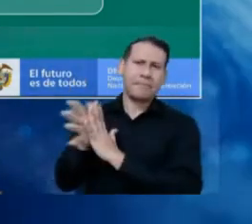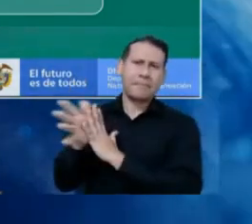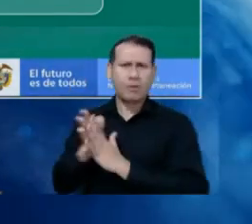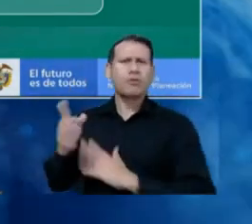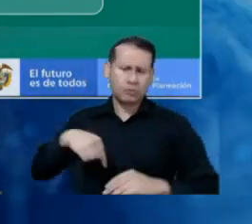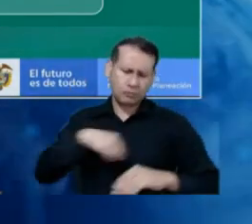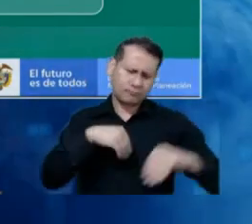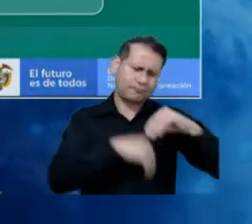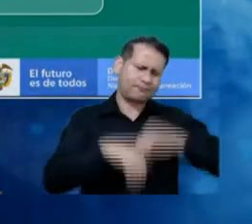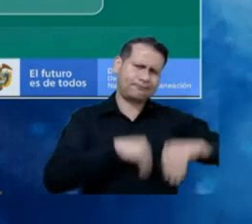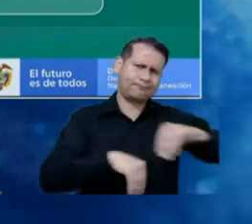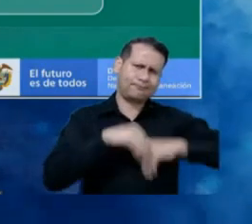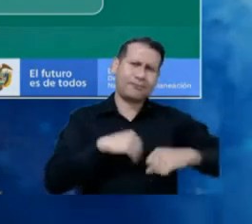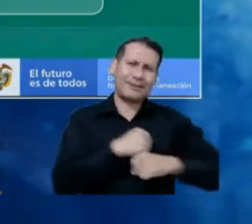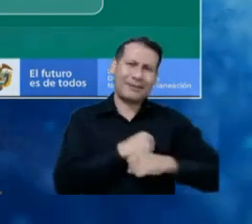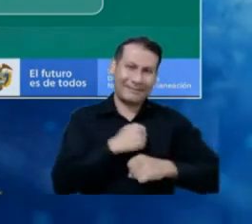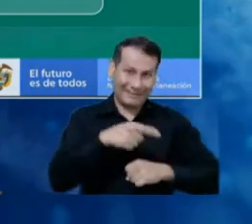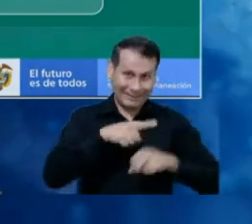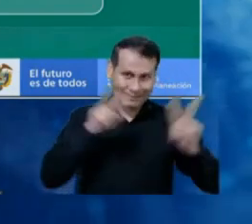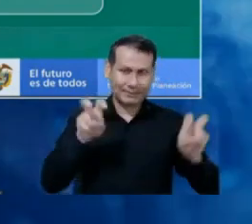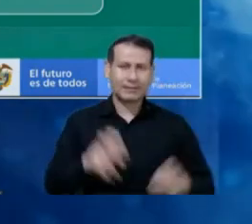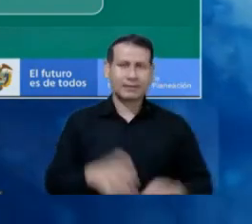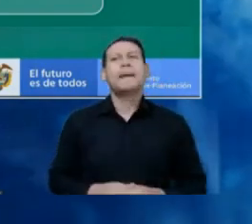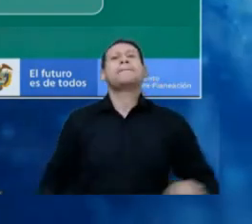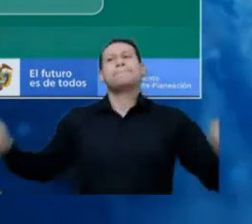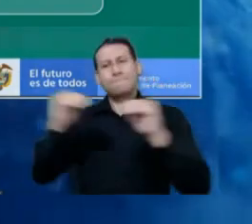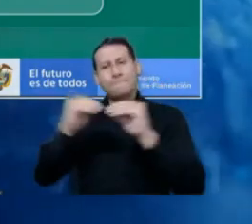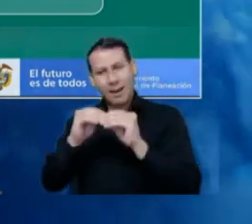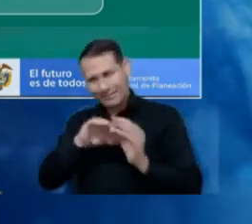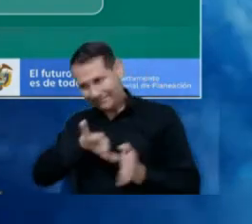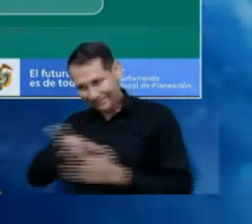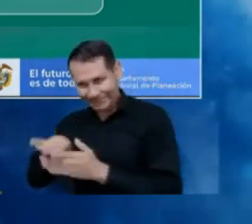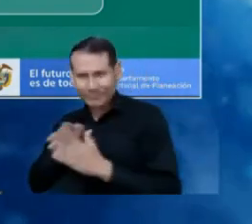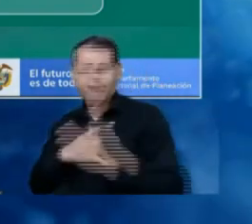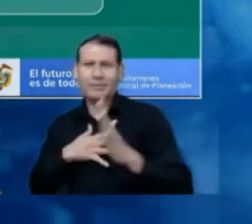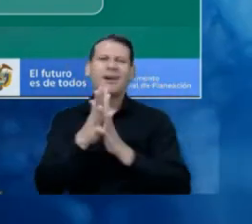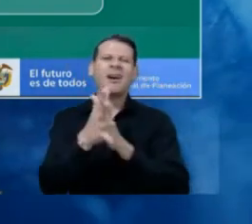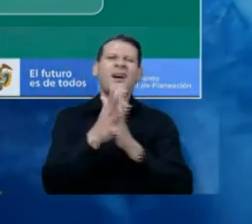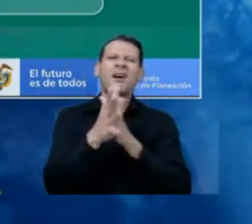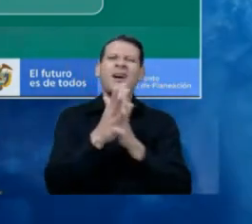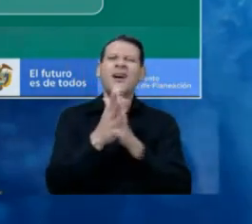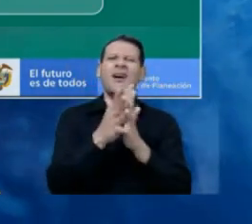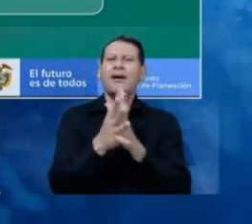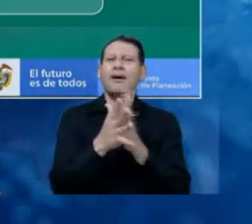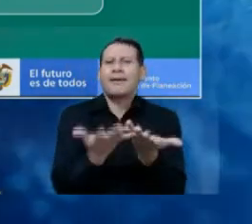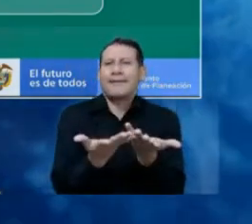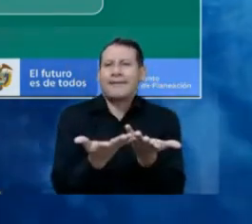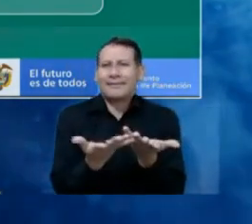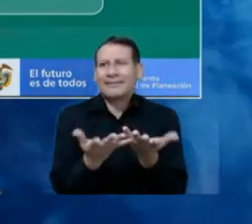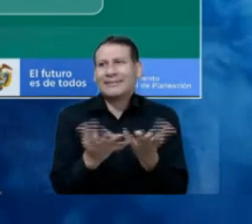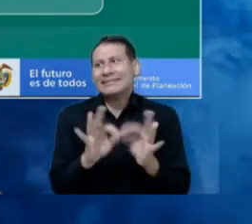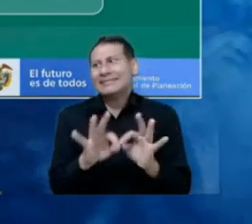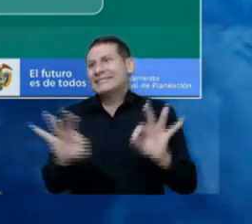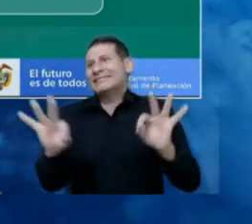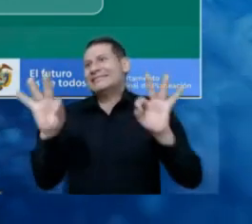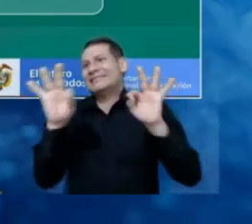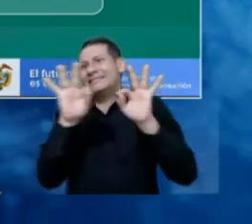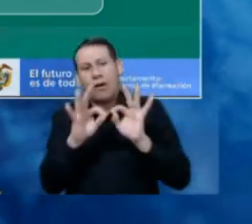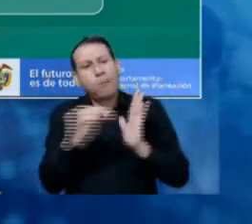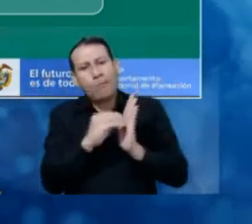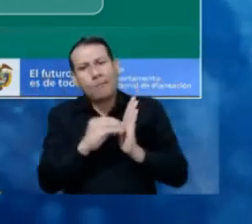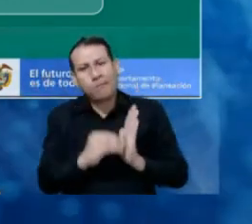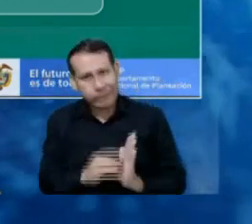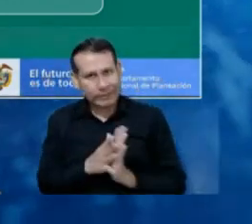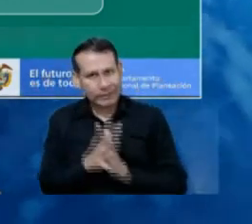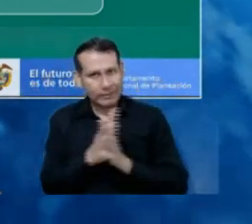contribute. But also, I want to tell you, and that is to give you some figures about that show the